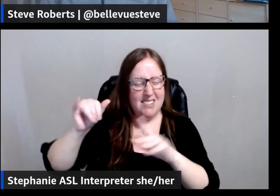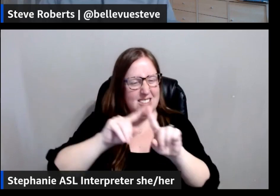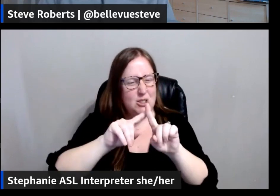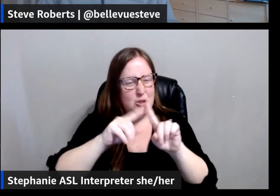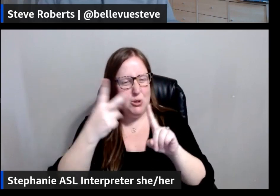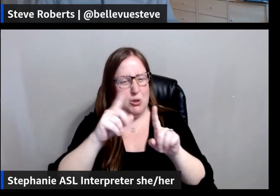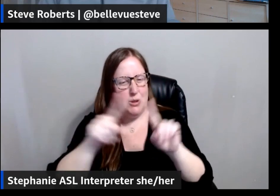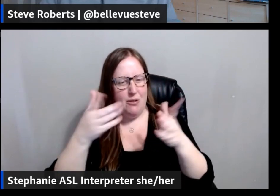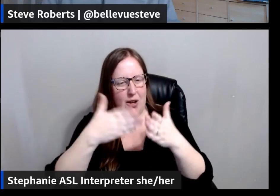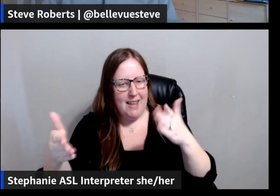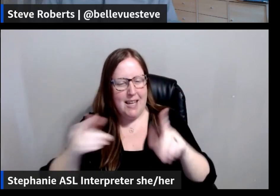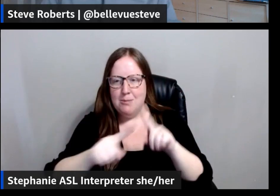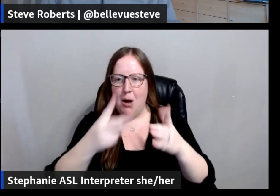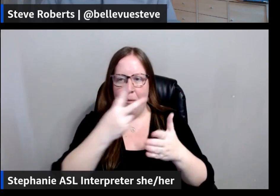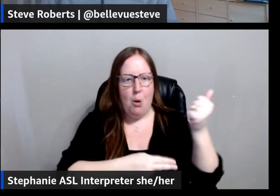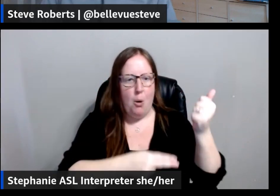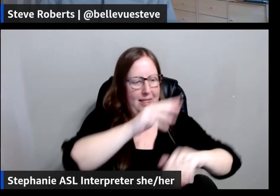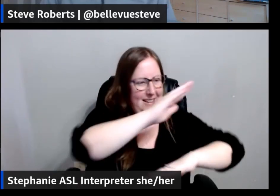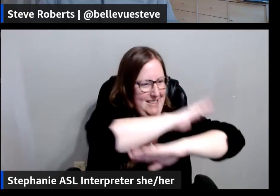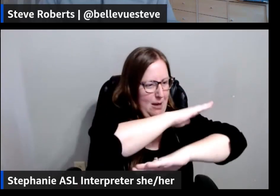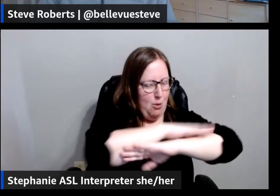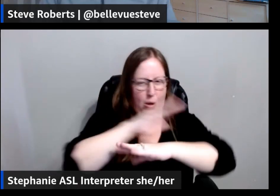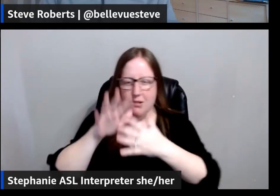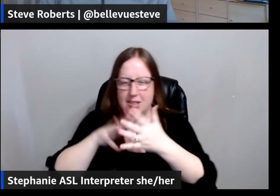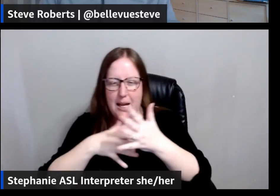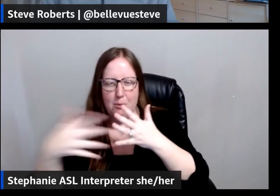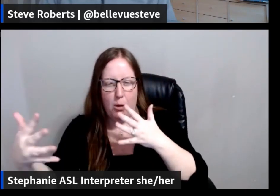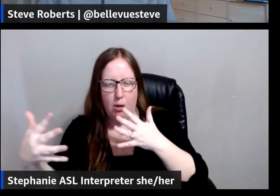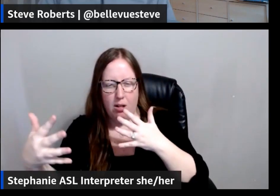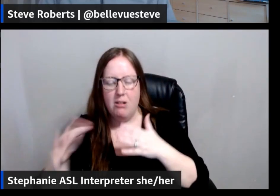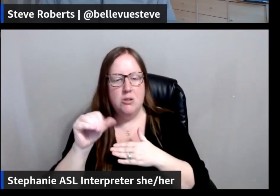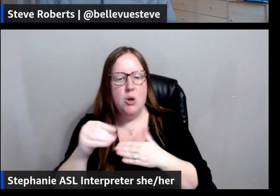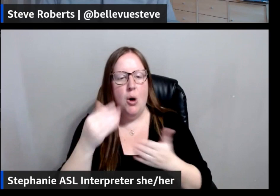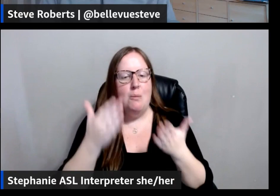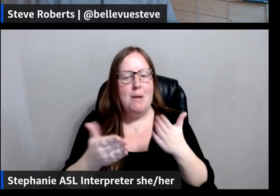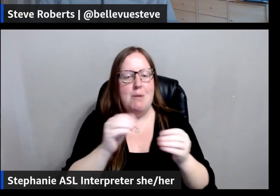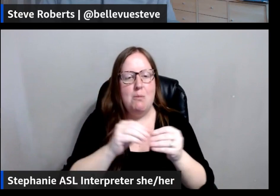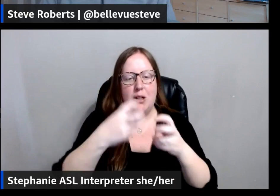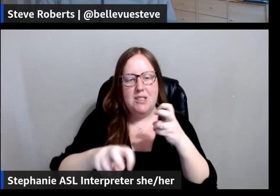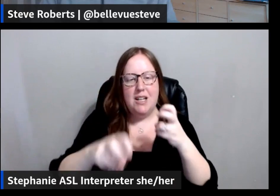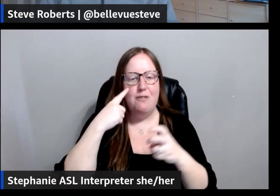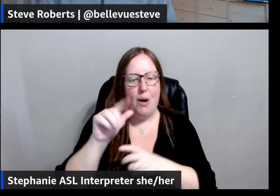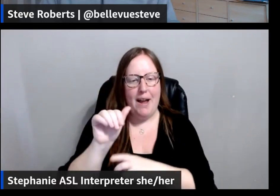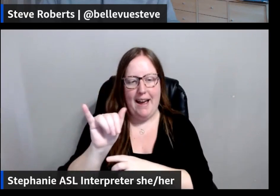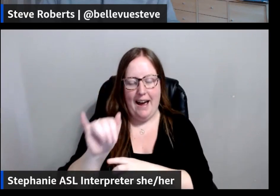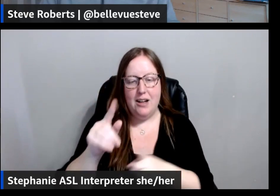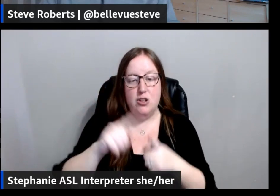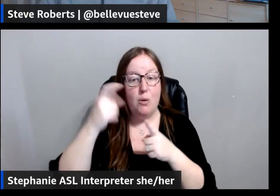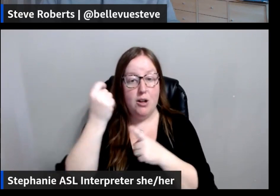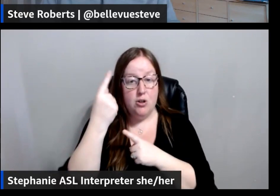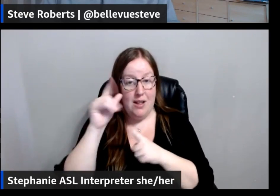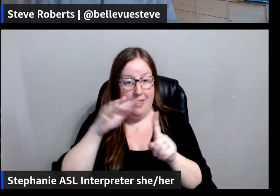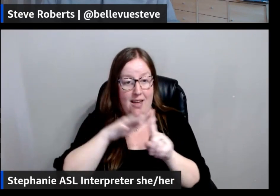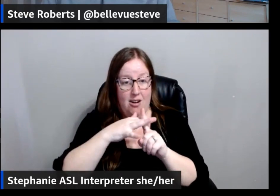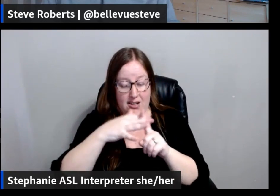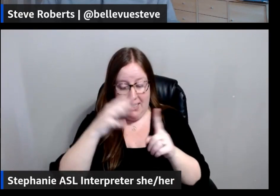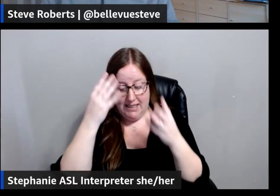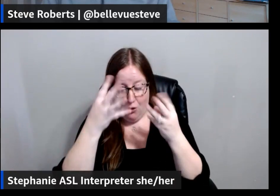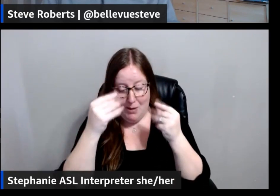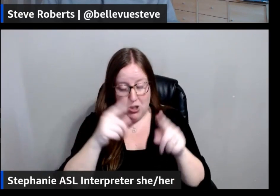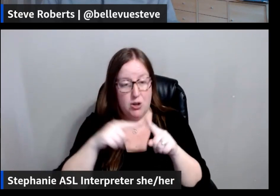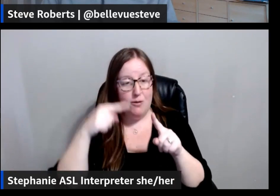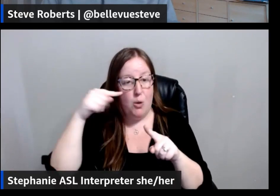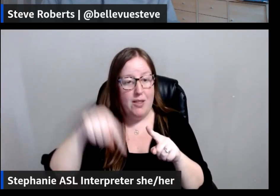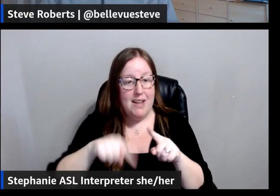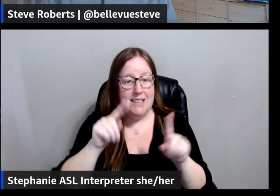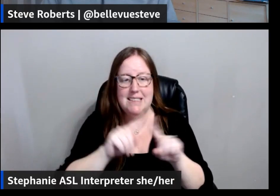in the past, it might have been harder for the AI to understand, you know, that contextual information. And in this case, it's